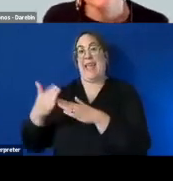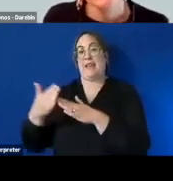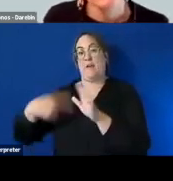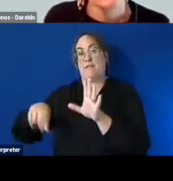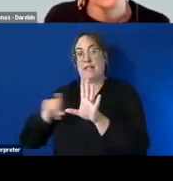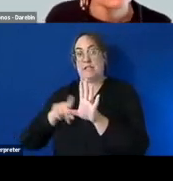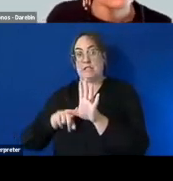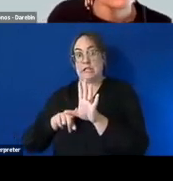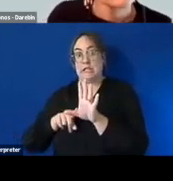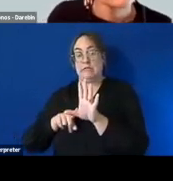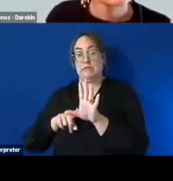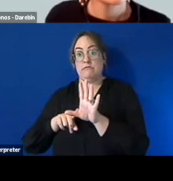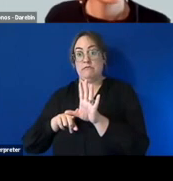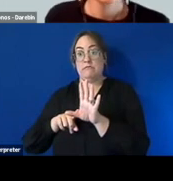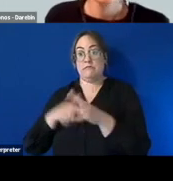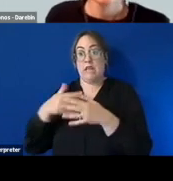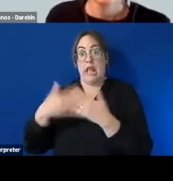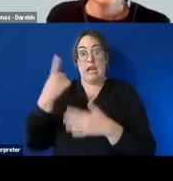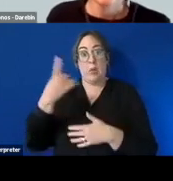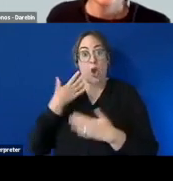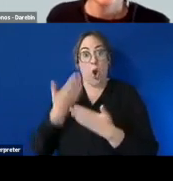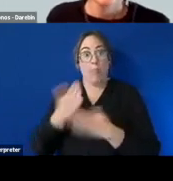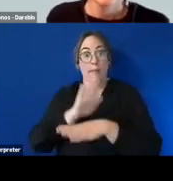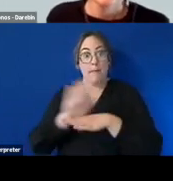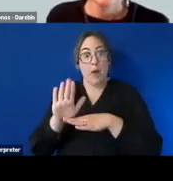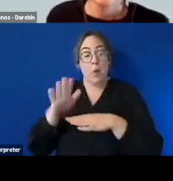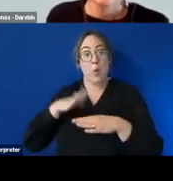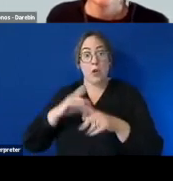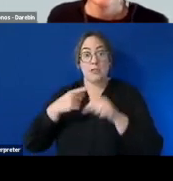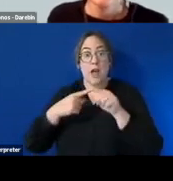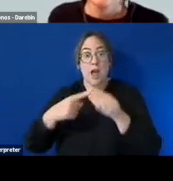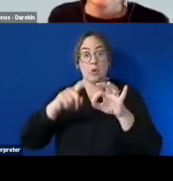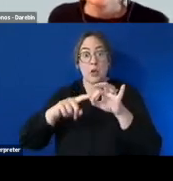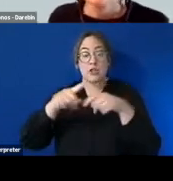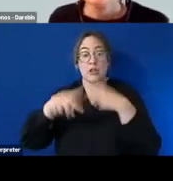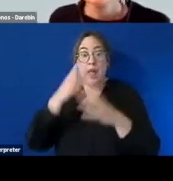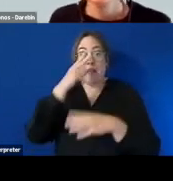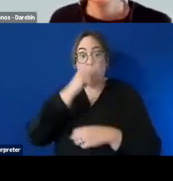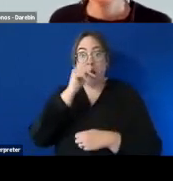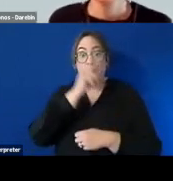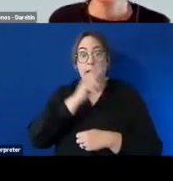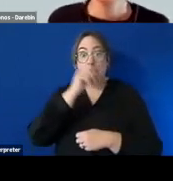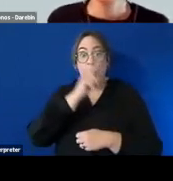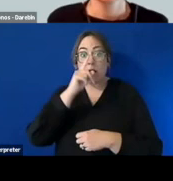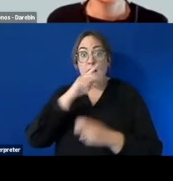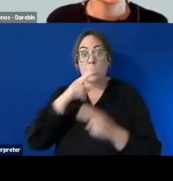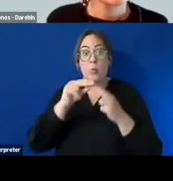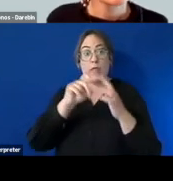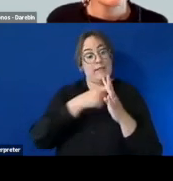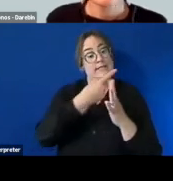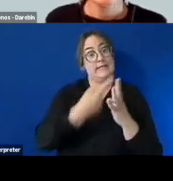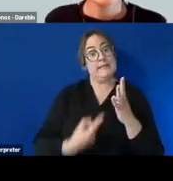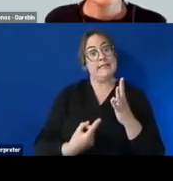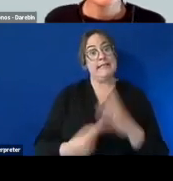anyone in the um on the panel would like to answer that question about young people with disabilities i would